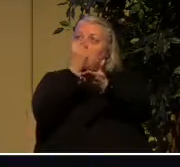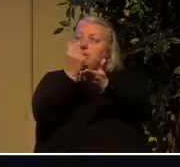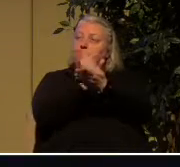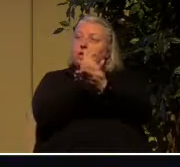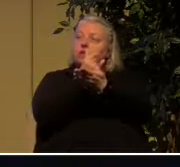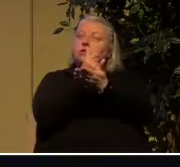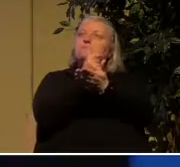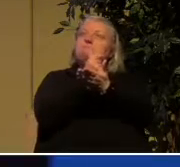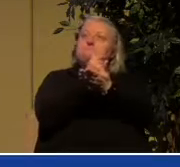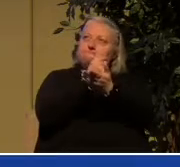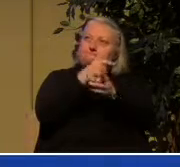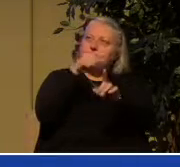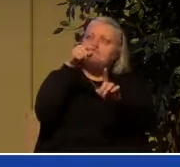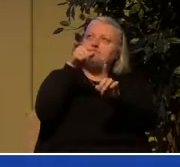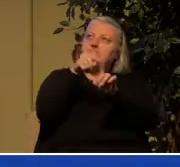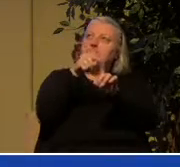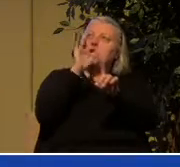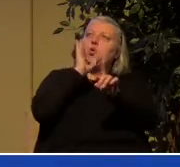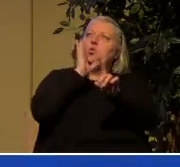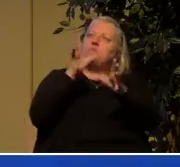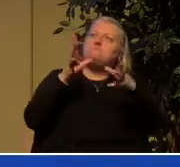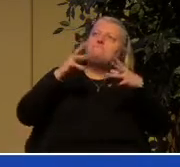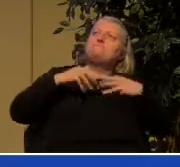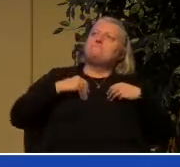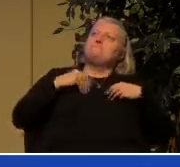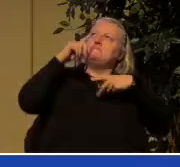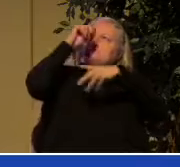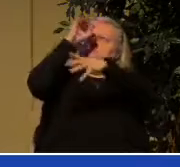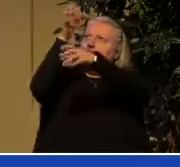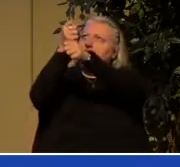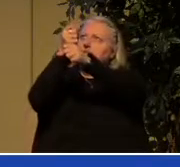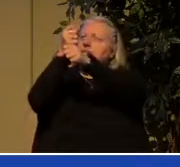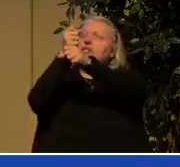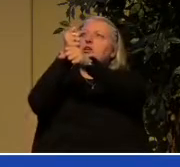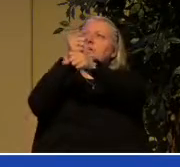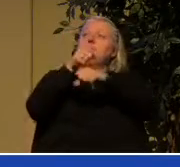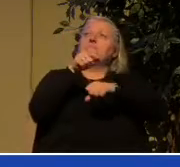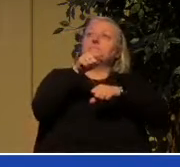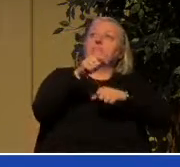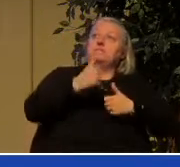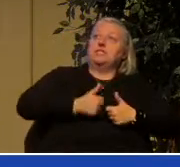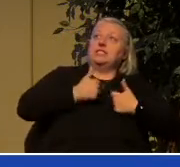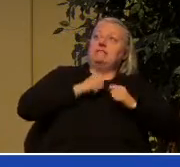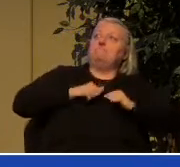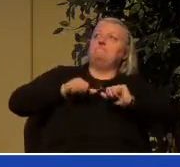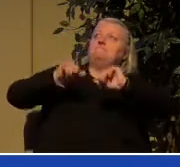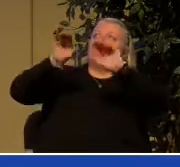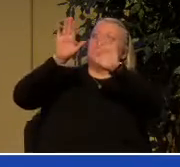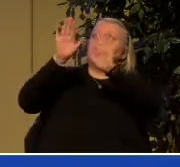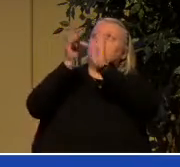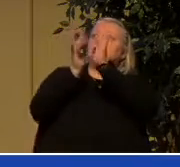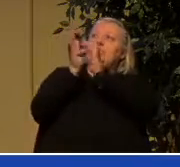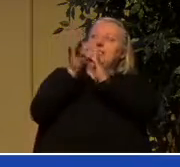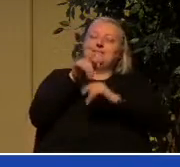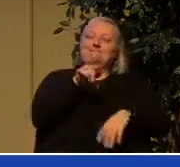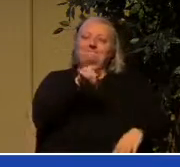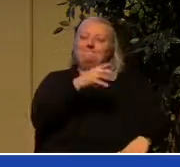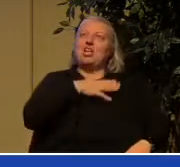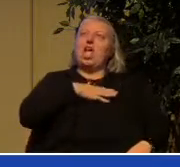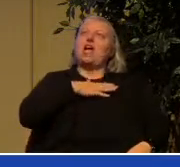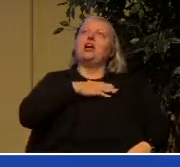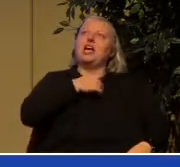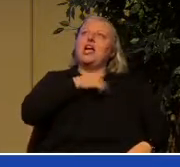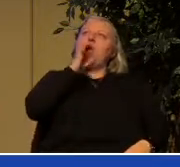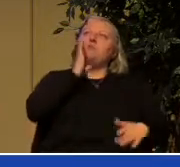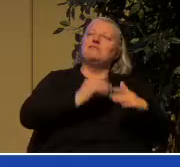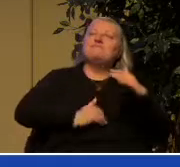will come to repentance and faith will give his or her life to Jesus I will fill him or her with